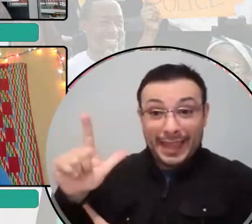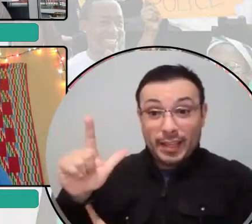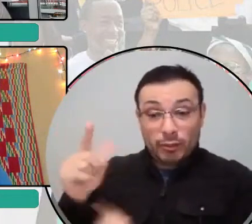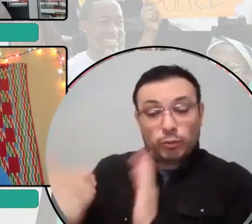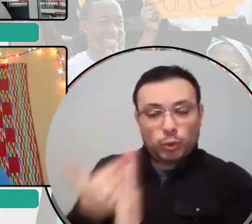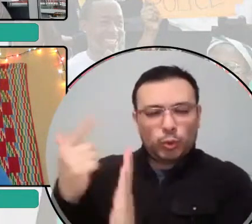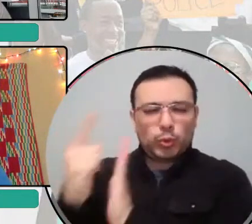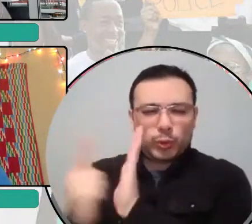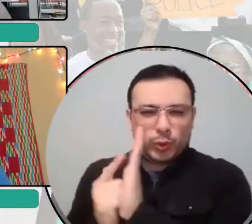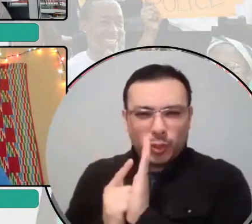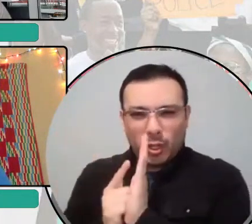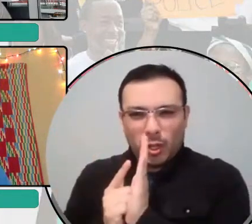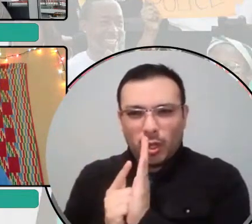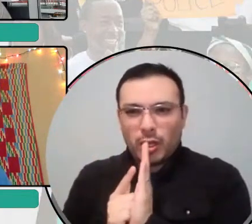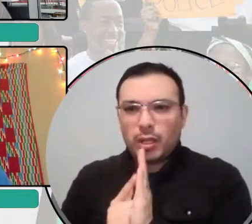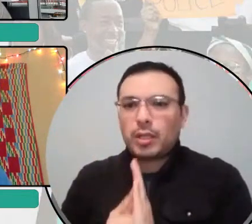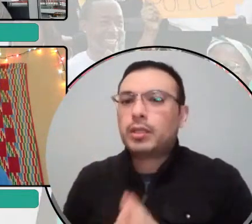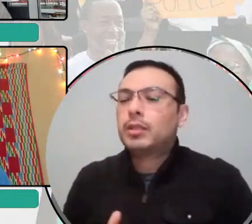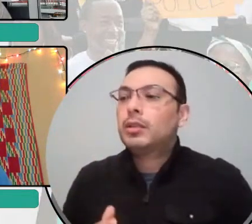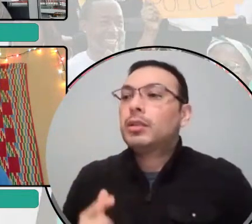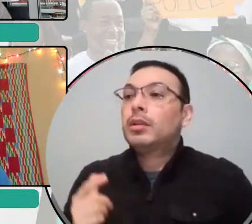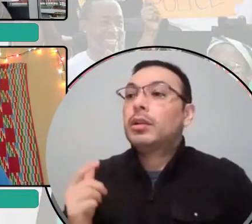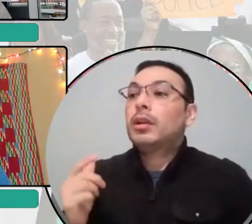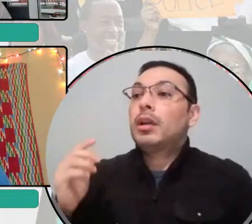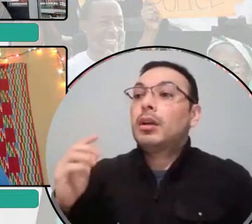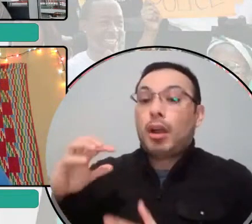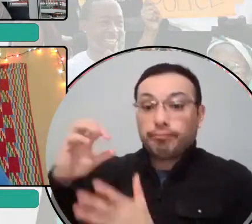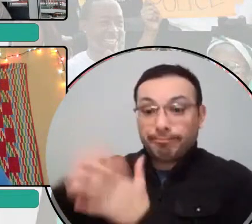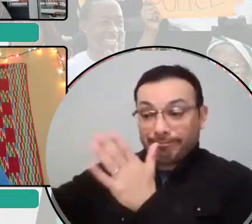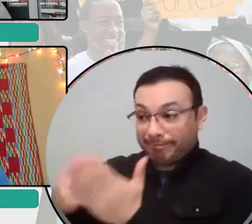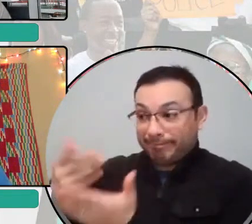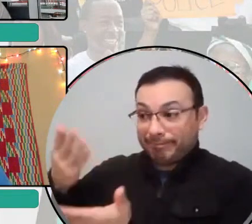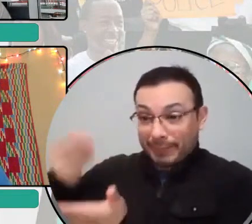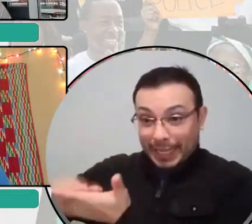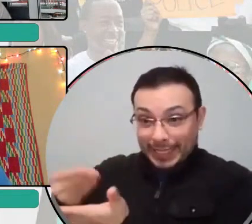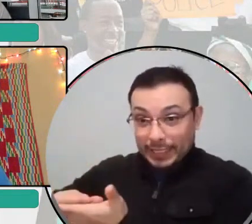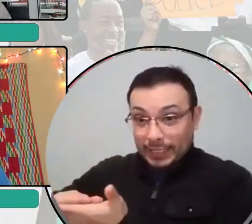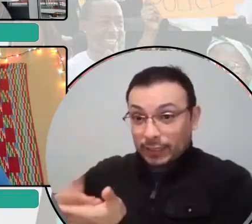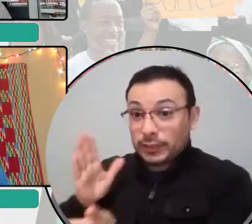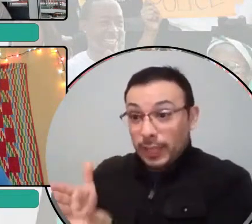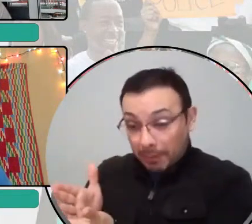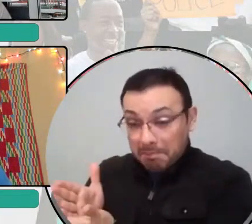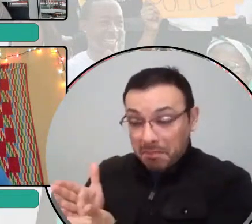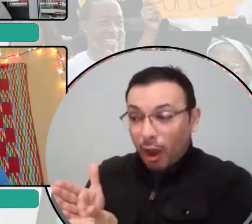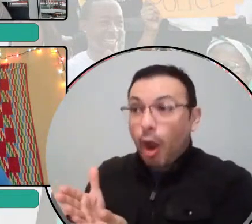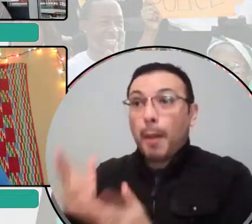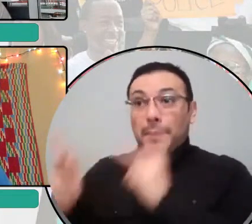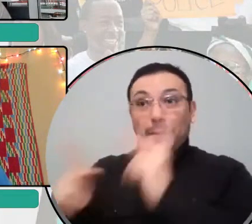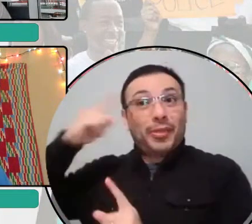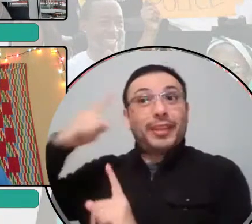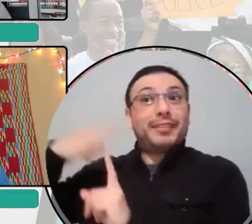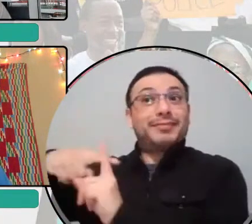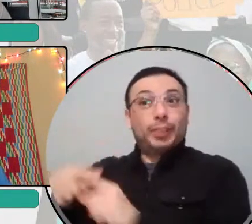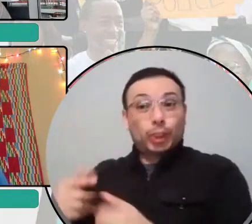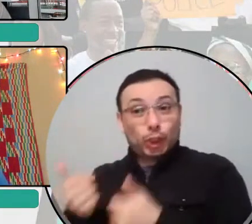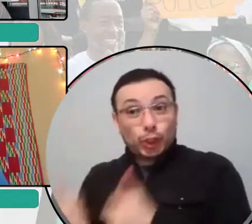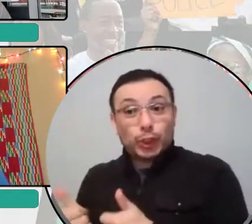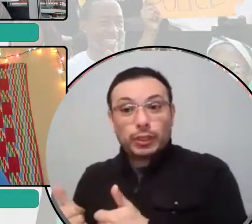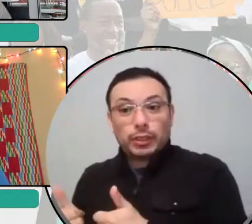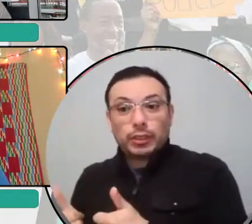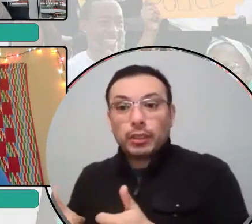work? You know, it was going to get rid of money bail, which a lot of people think would be good, but it was going to add in, um, this kind of